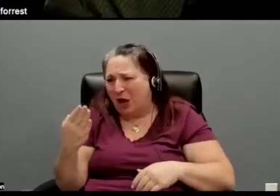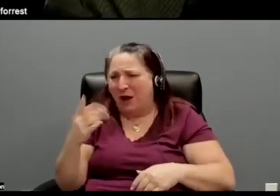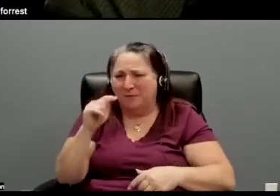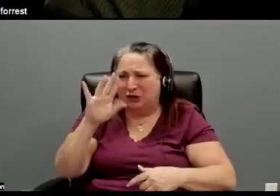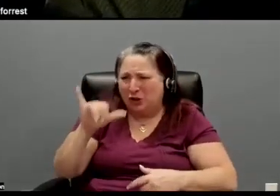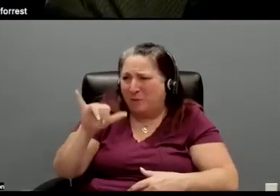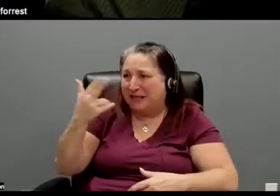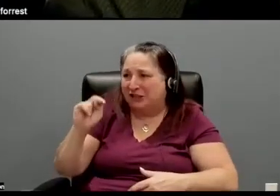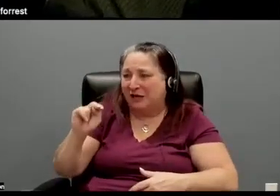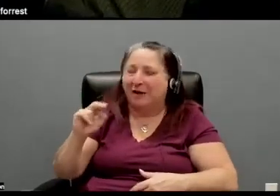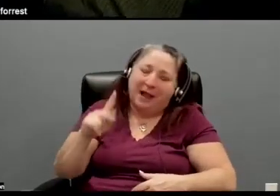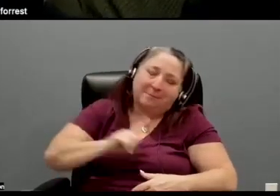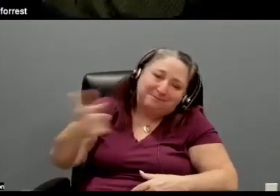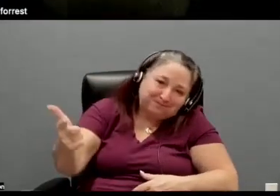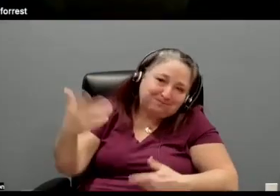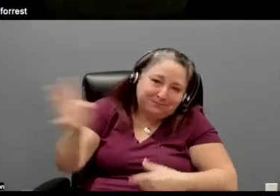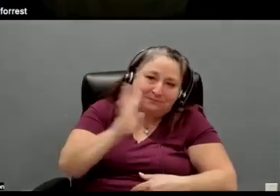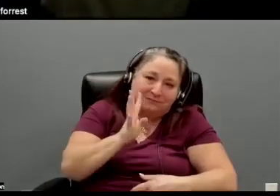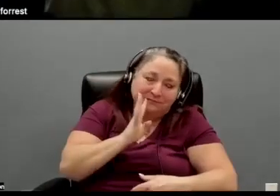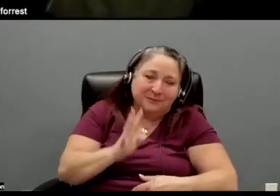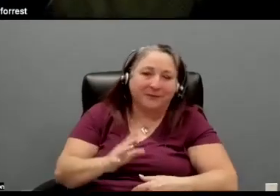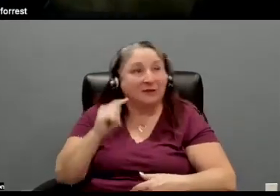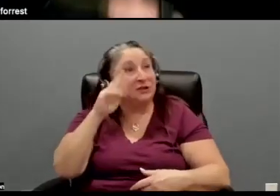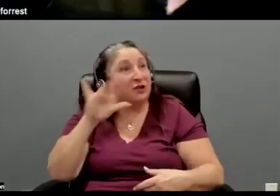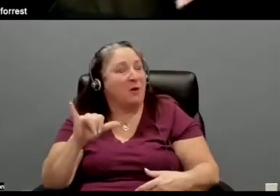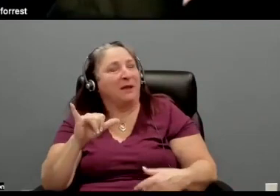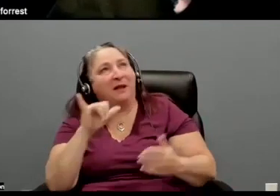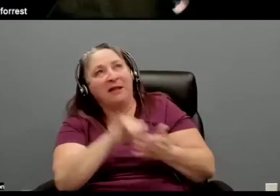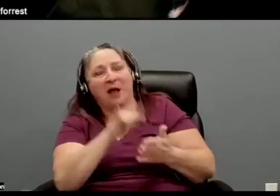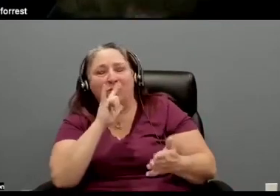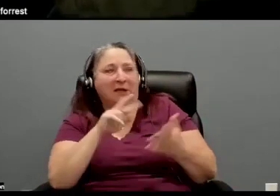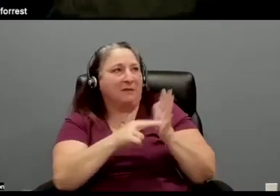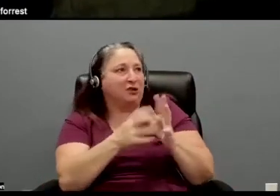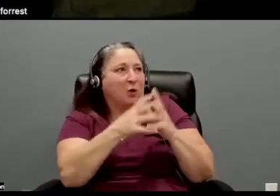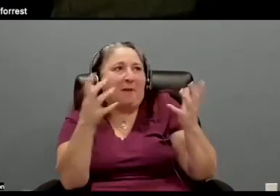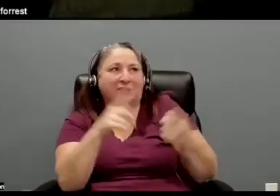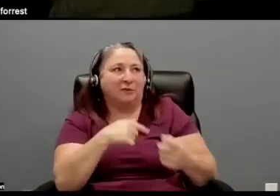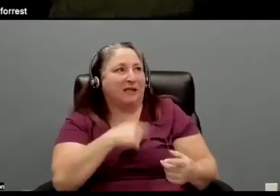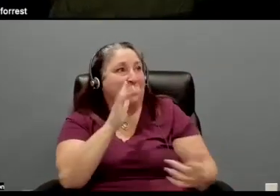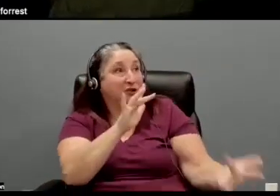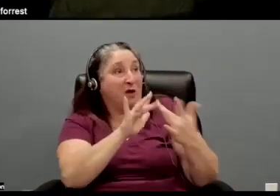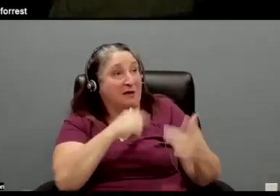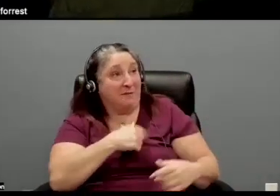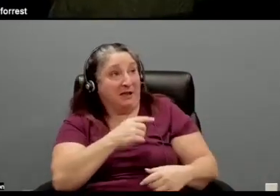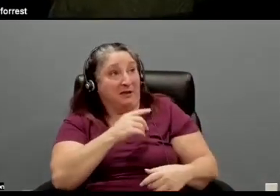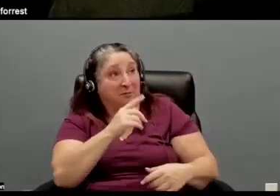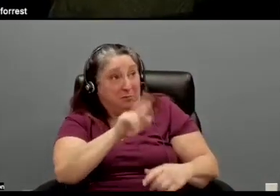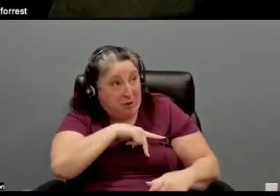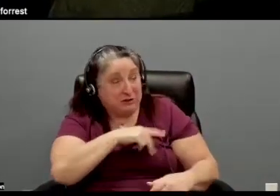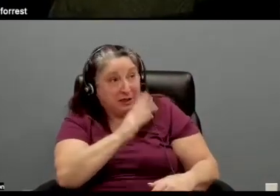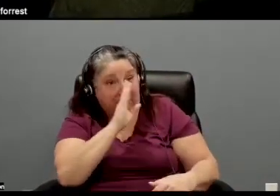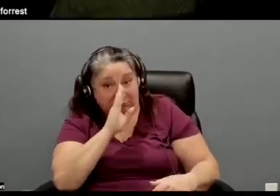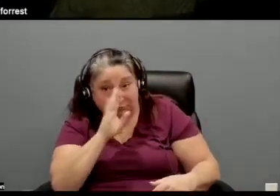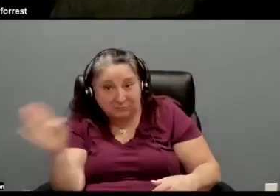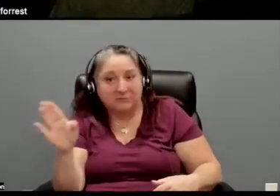Okay. You can talk now. Go ahead. That, that actually means so much. Cause you, you've reached out to me personally, and I, it's